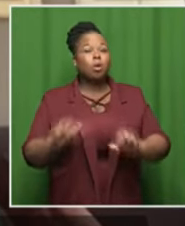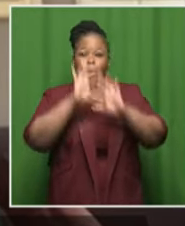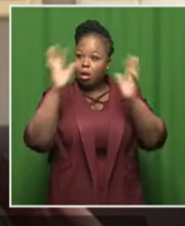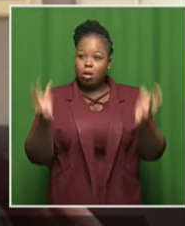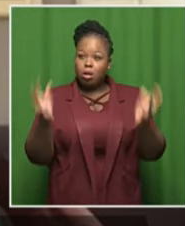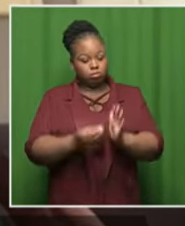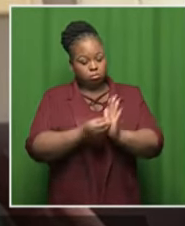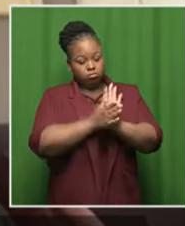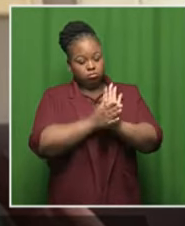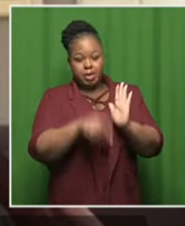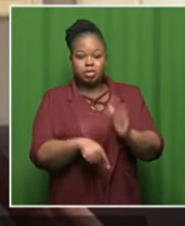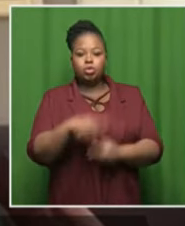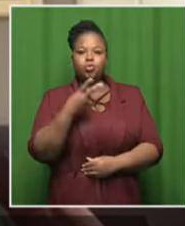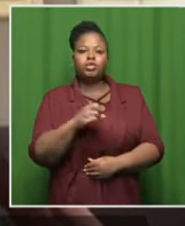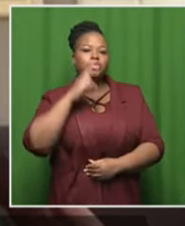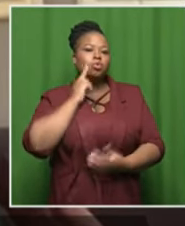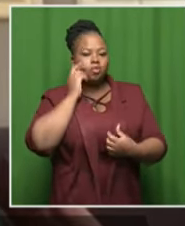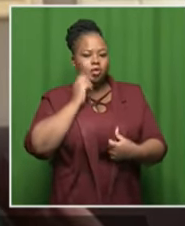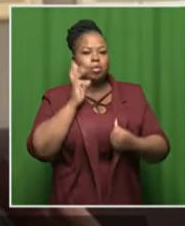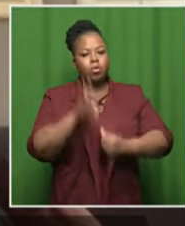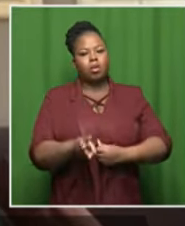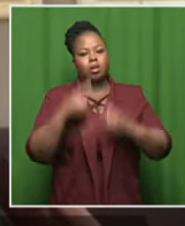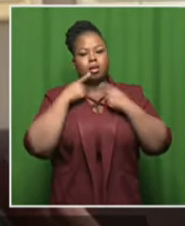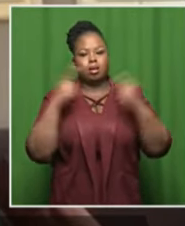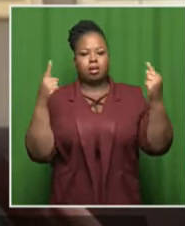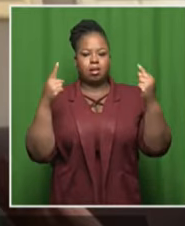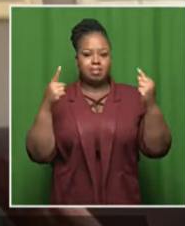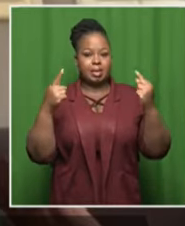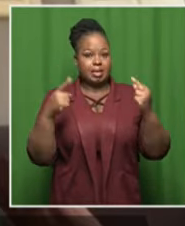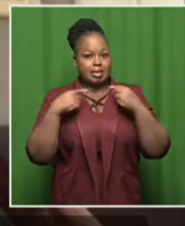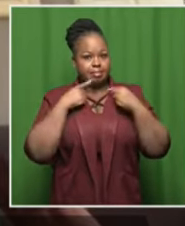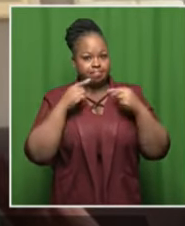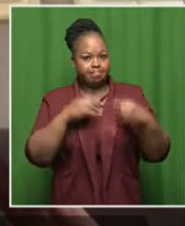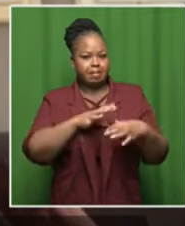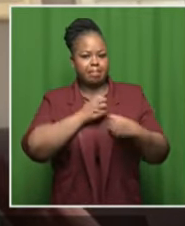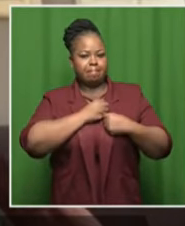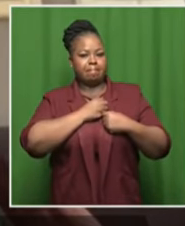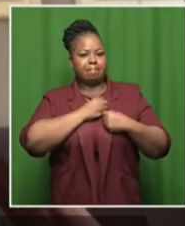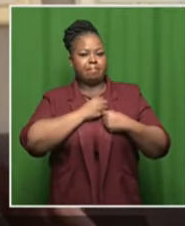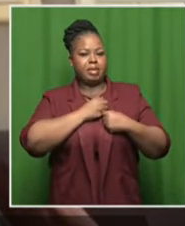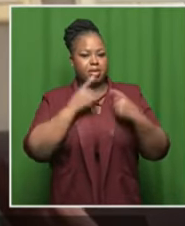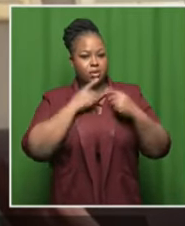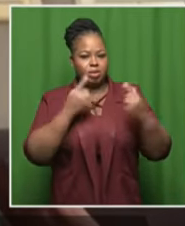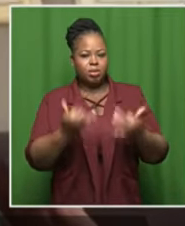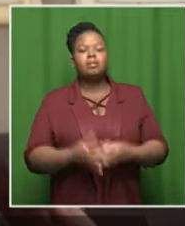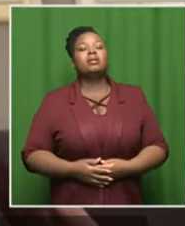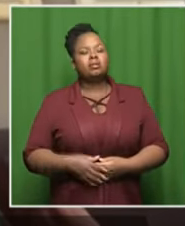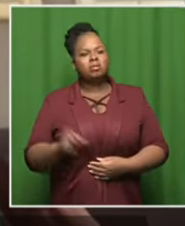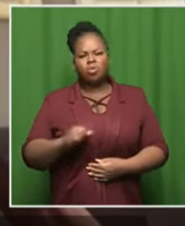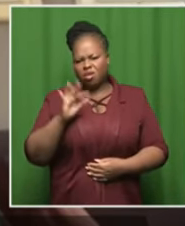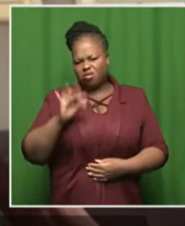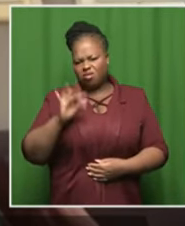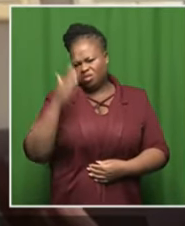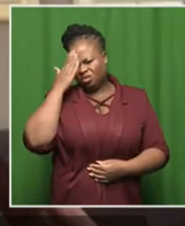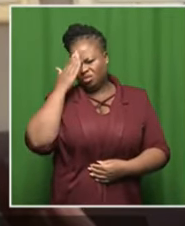on the 20th of november we're making a massive announcement which i can't share now but south africa must